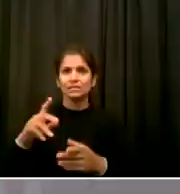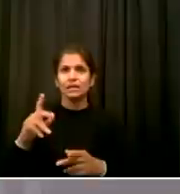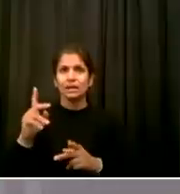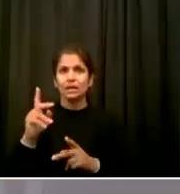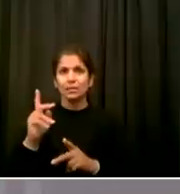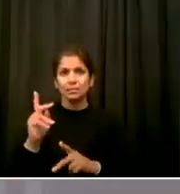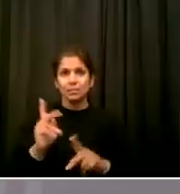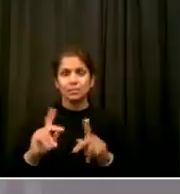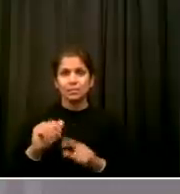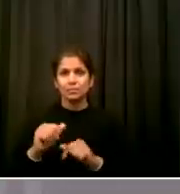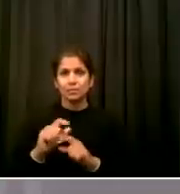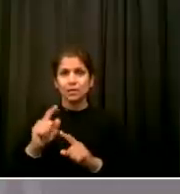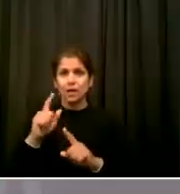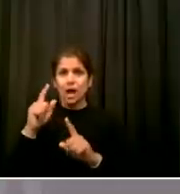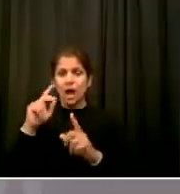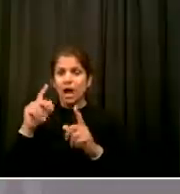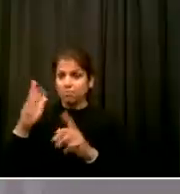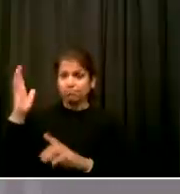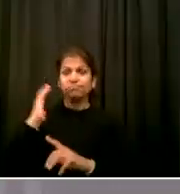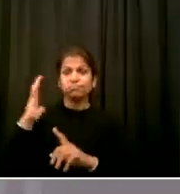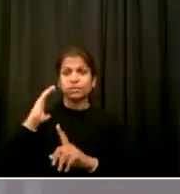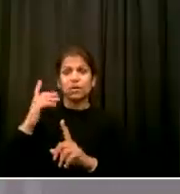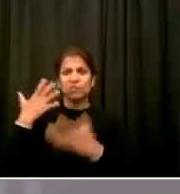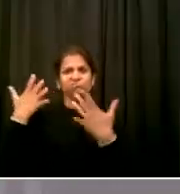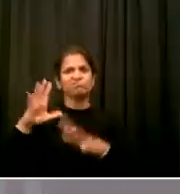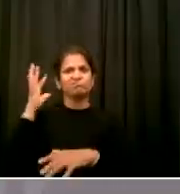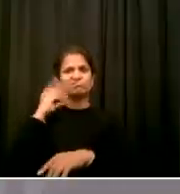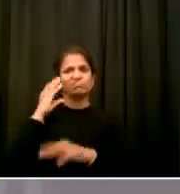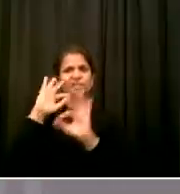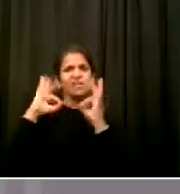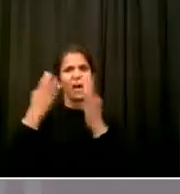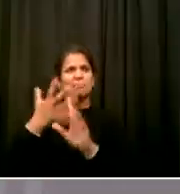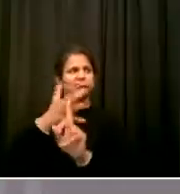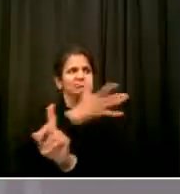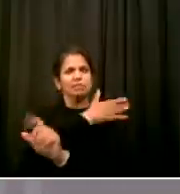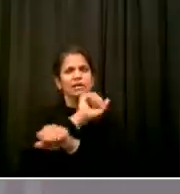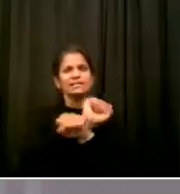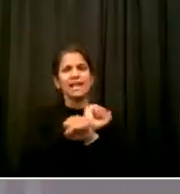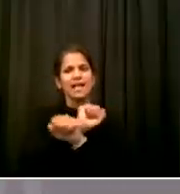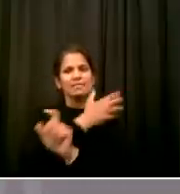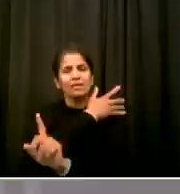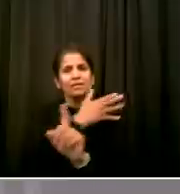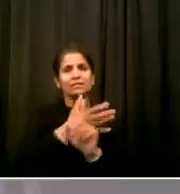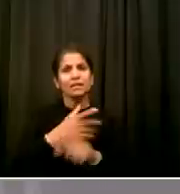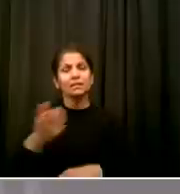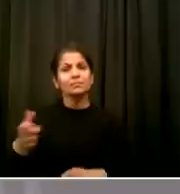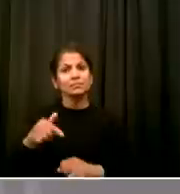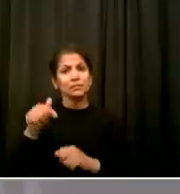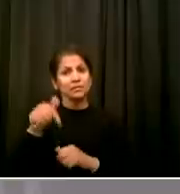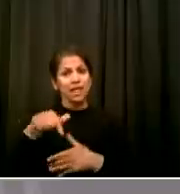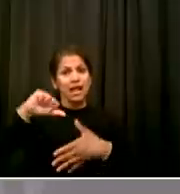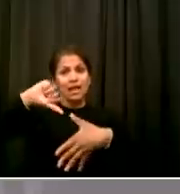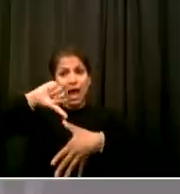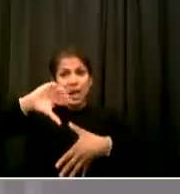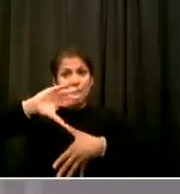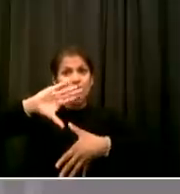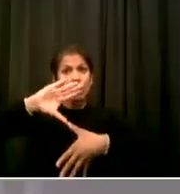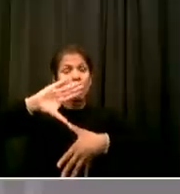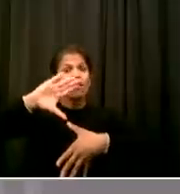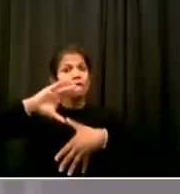America, or Latin America The long Haitian revolution against slavery that ended in 1804